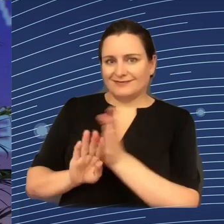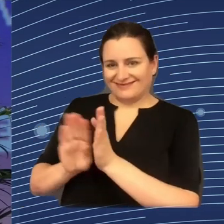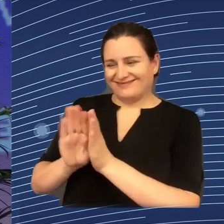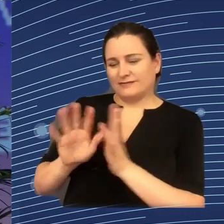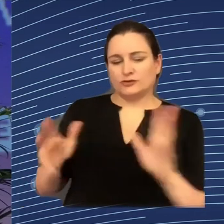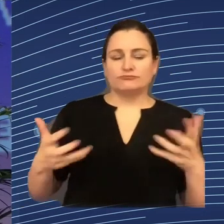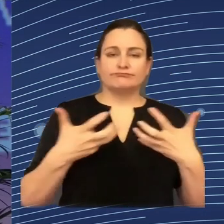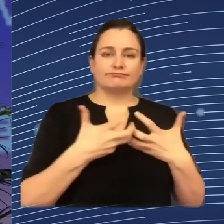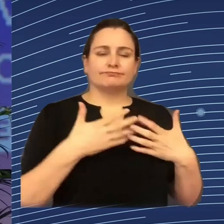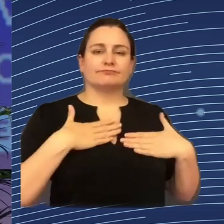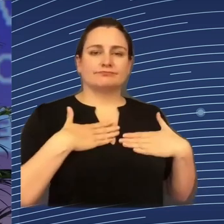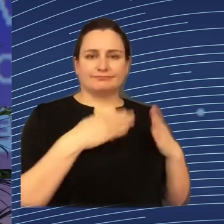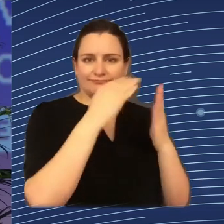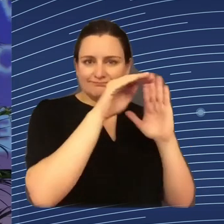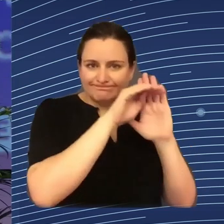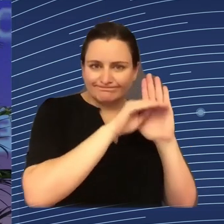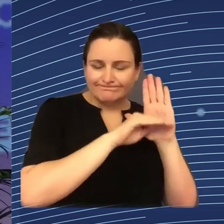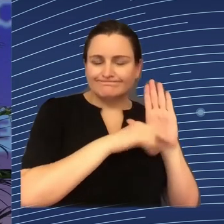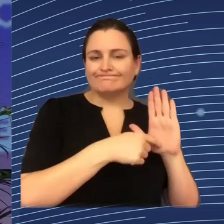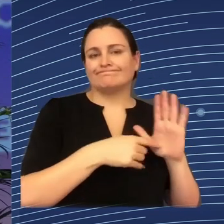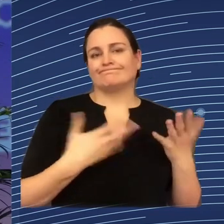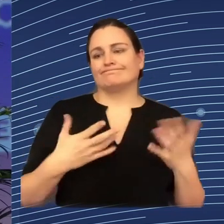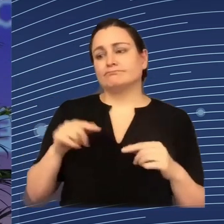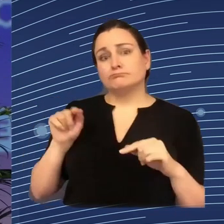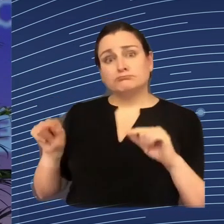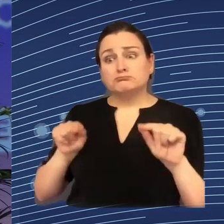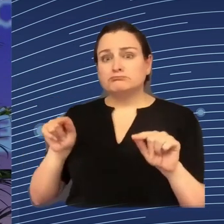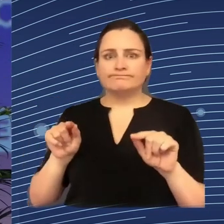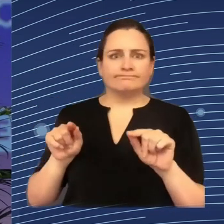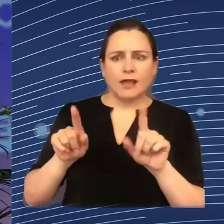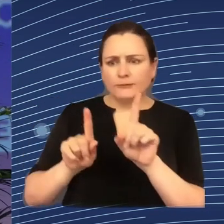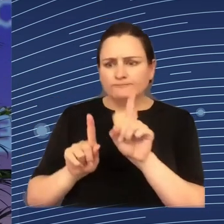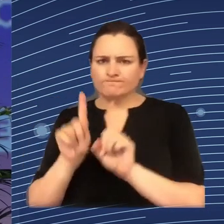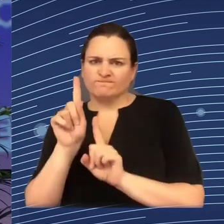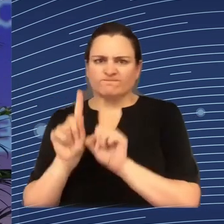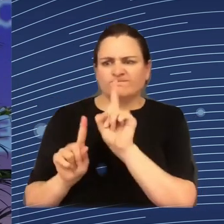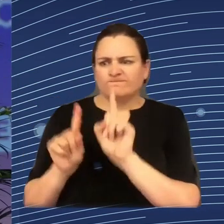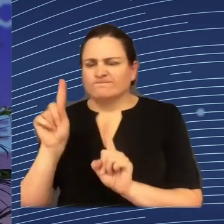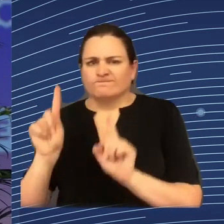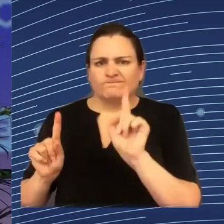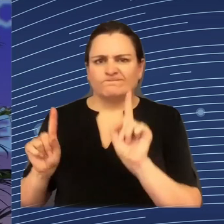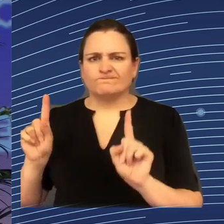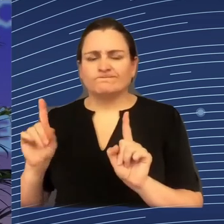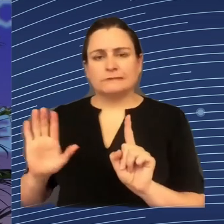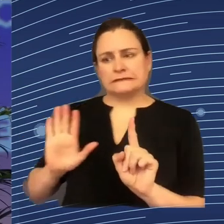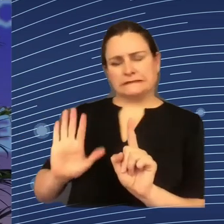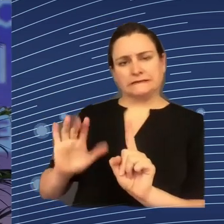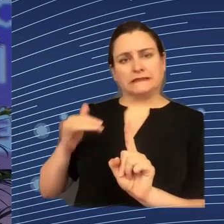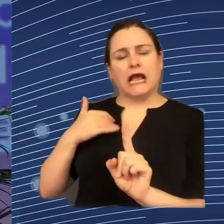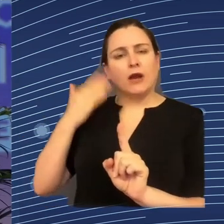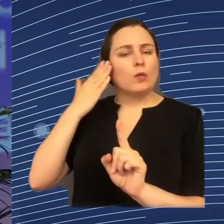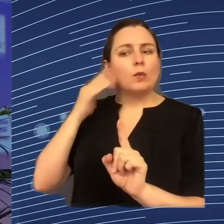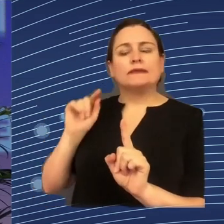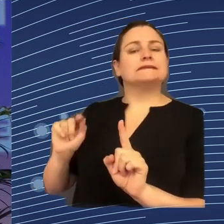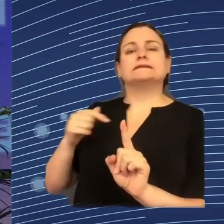competitiveness as a key item. And I know it's not what we are supposed to discuss here, but I want to flag it as a first thing, because